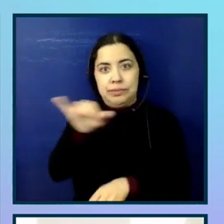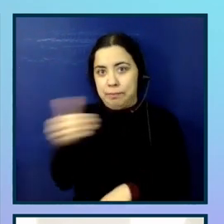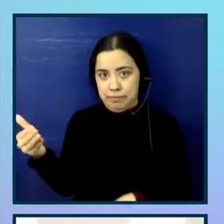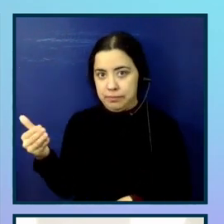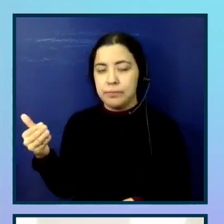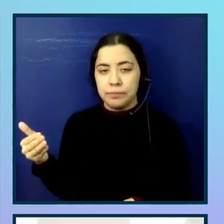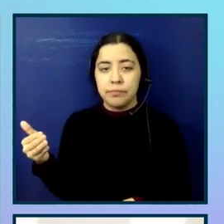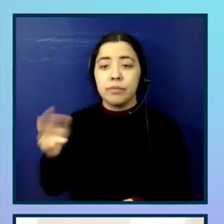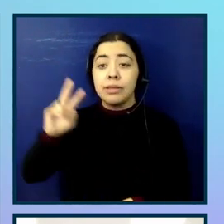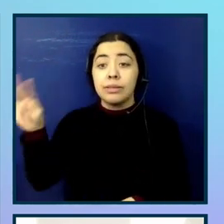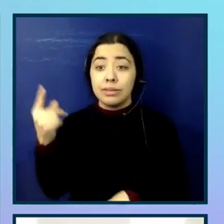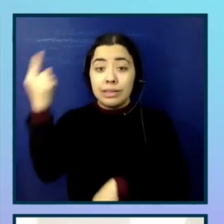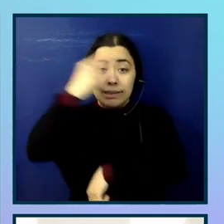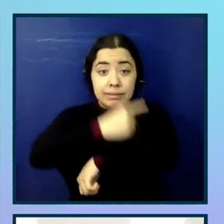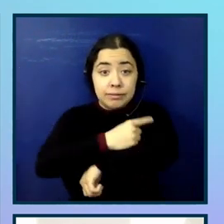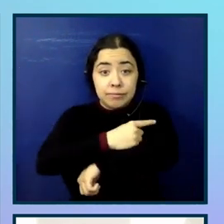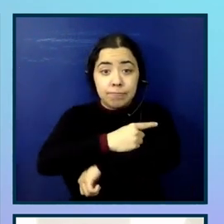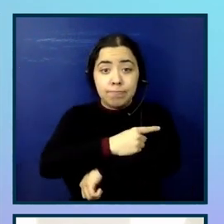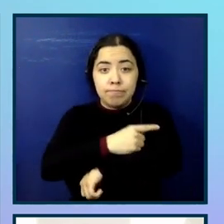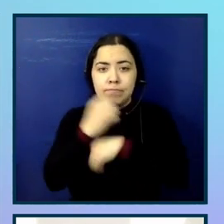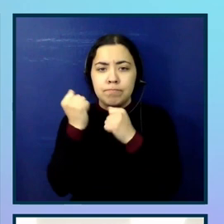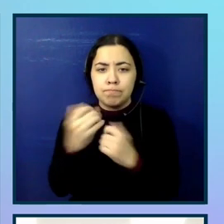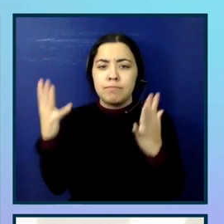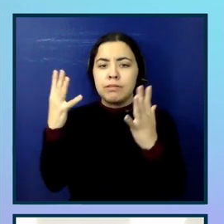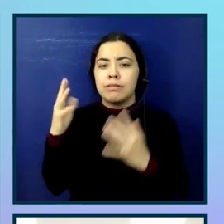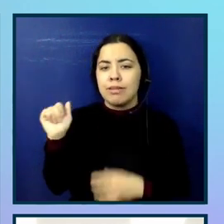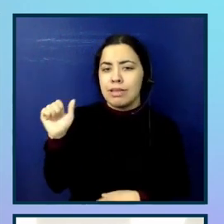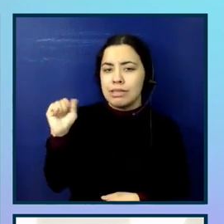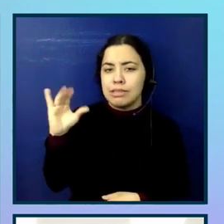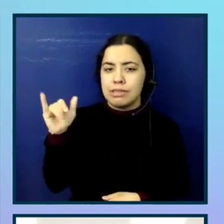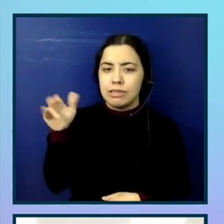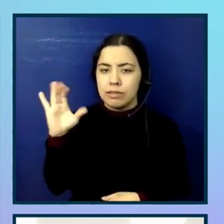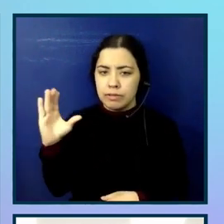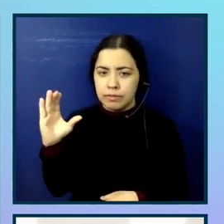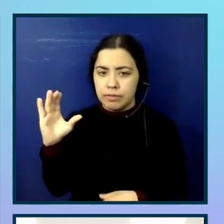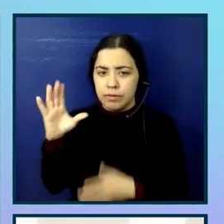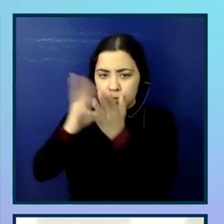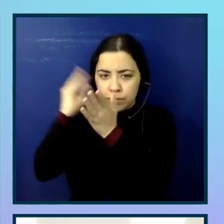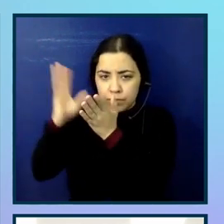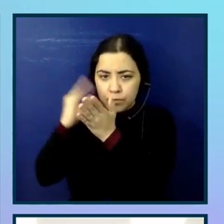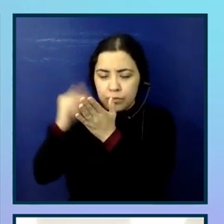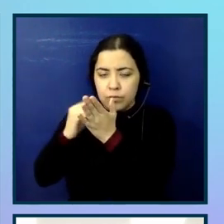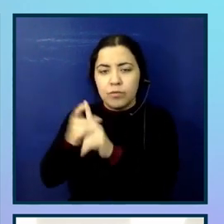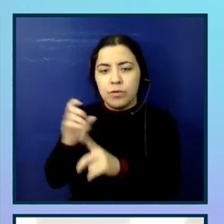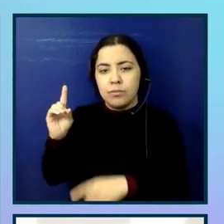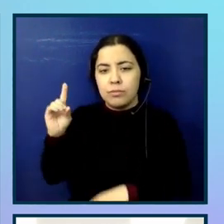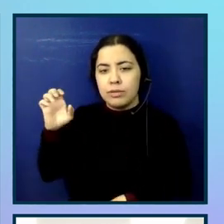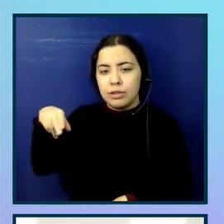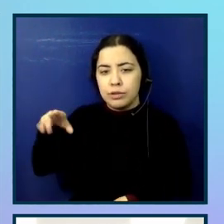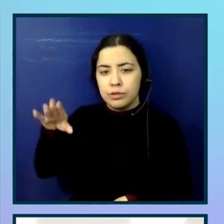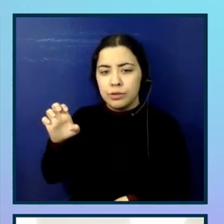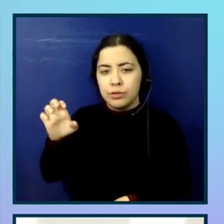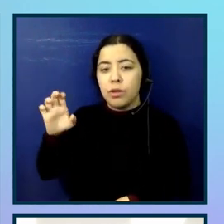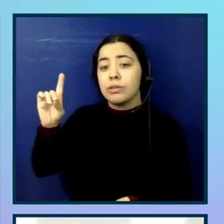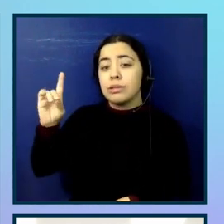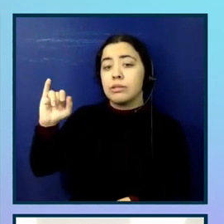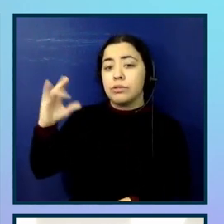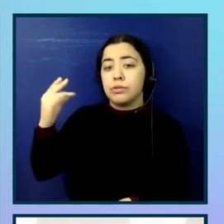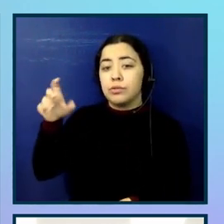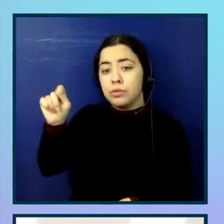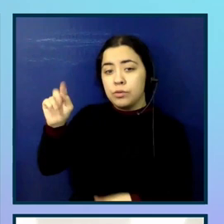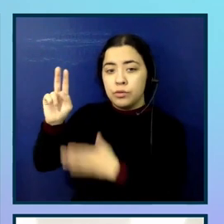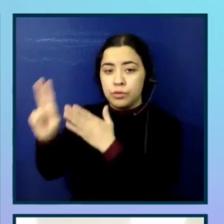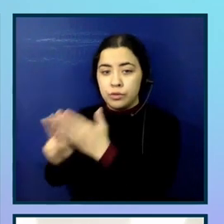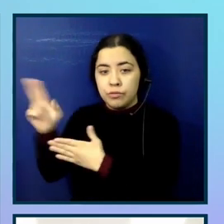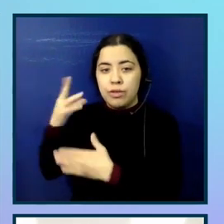we combined a number of async learning opportunities using DQ University and Udemy. And this allowed us to offer like tailored training at all